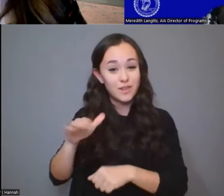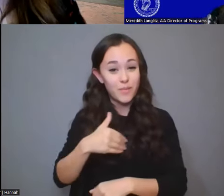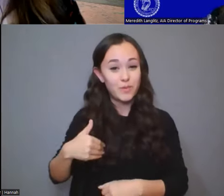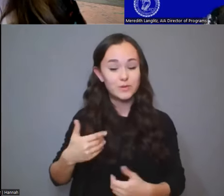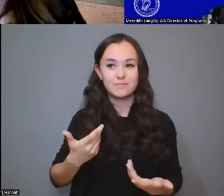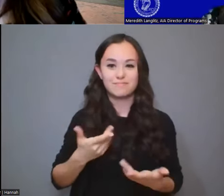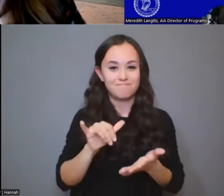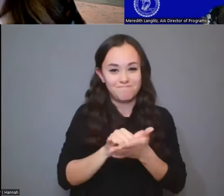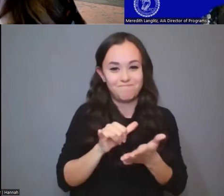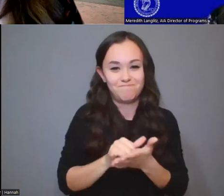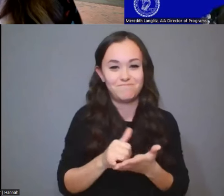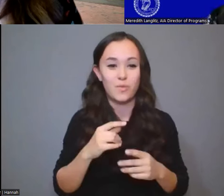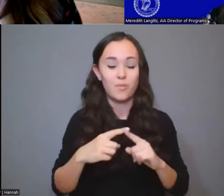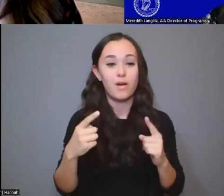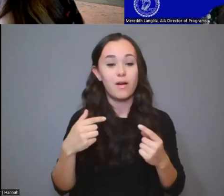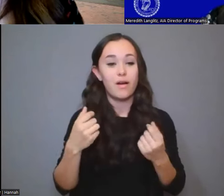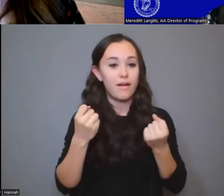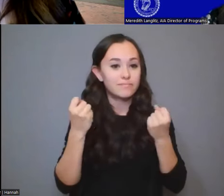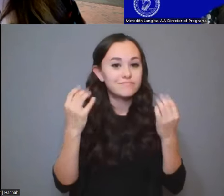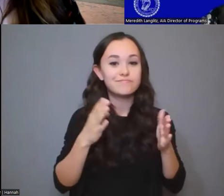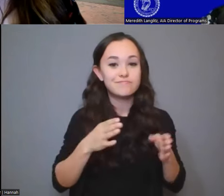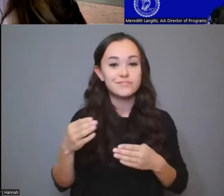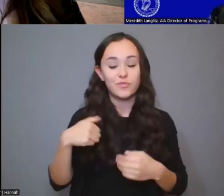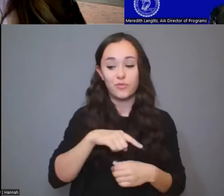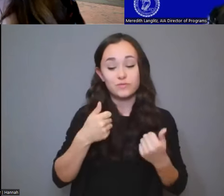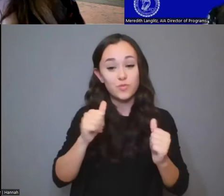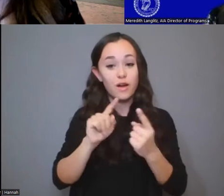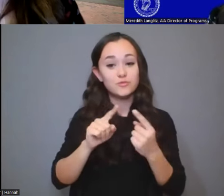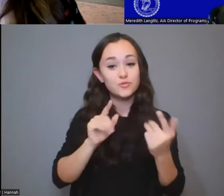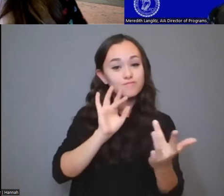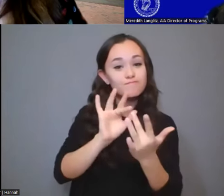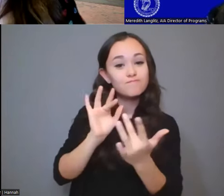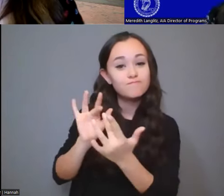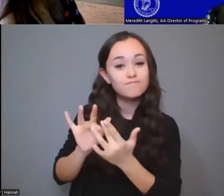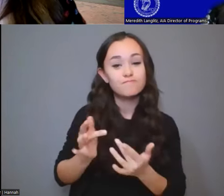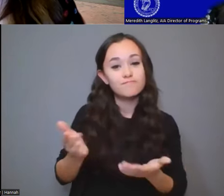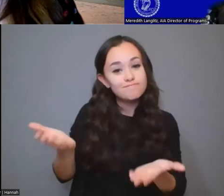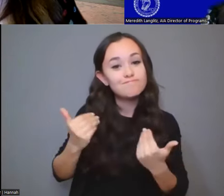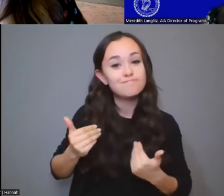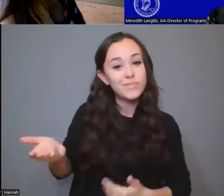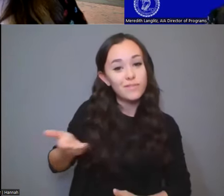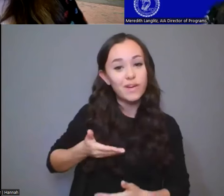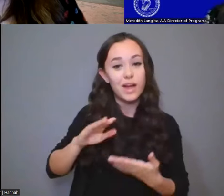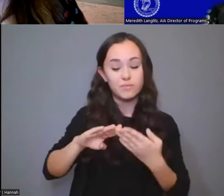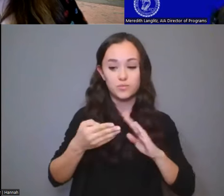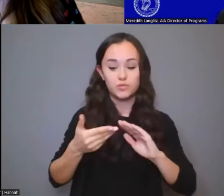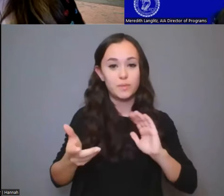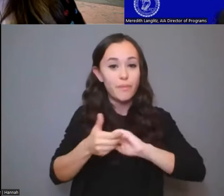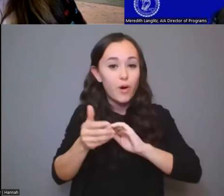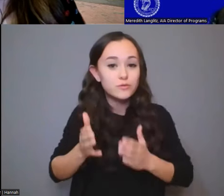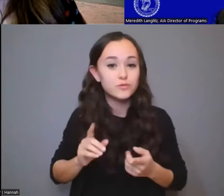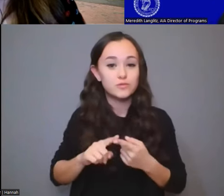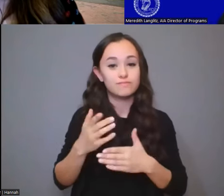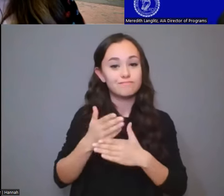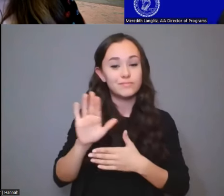but there's several ways that we have attempted to do outreach and invite in community partners to share their stories and or